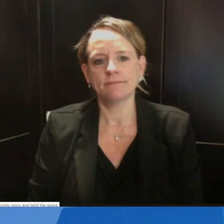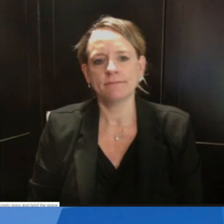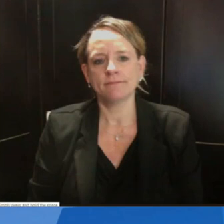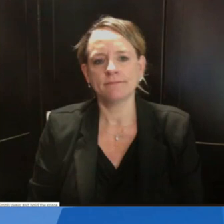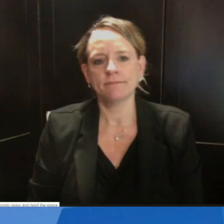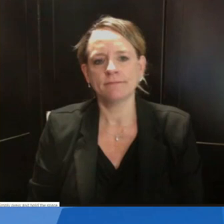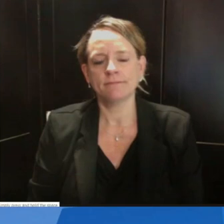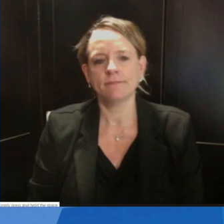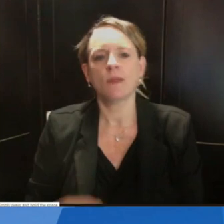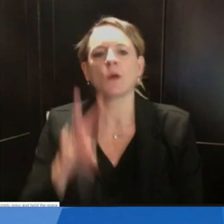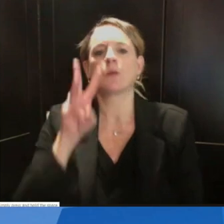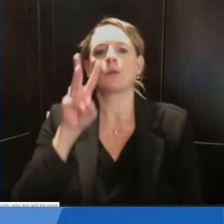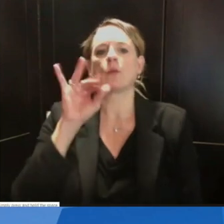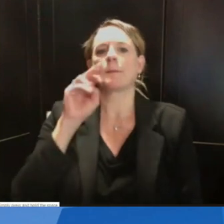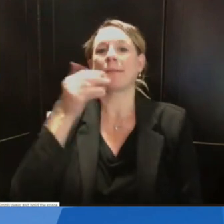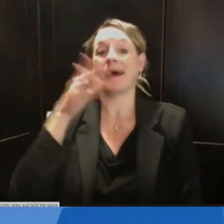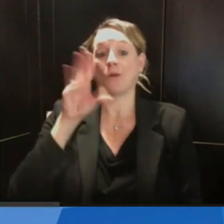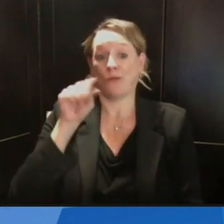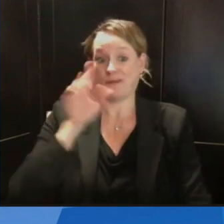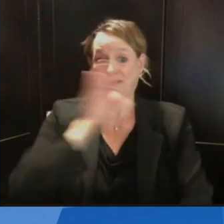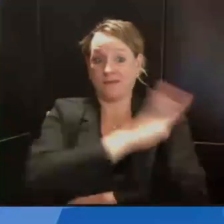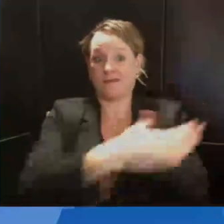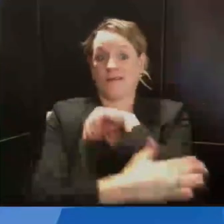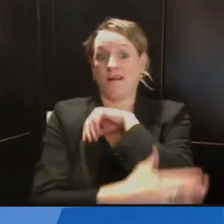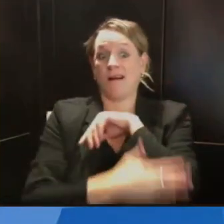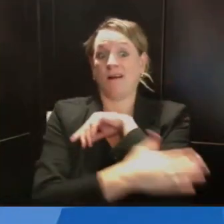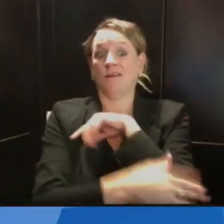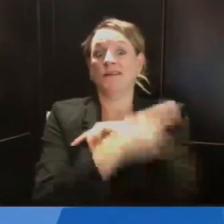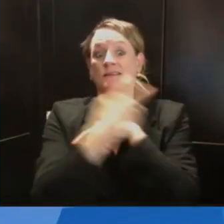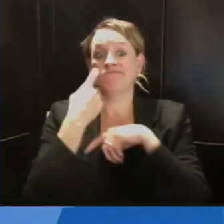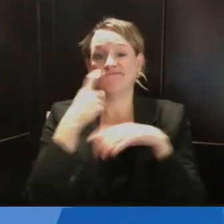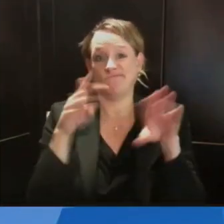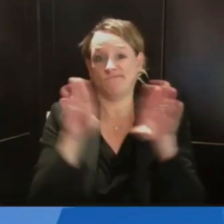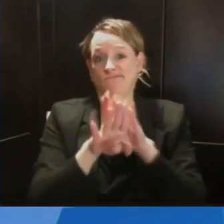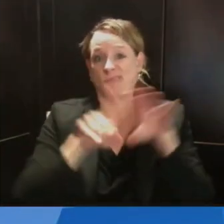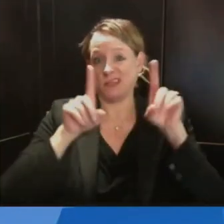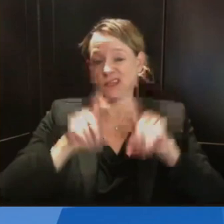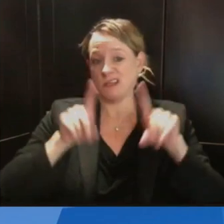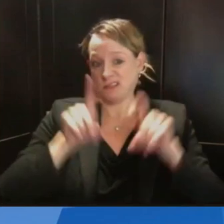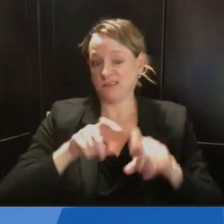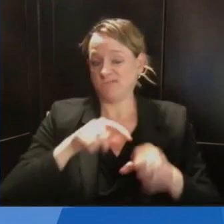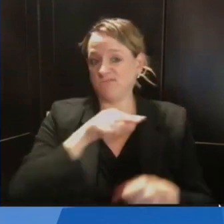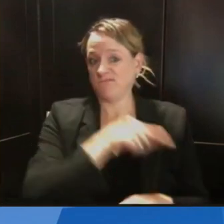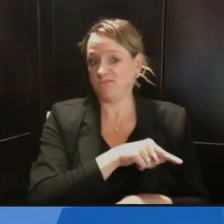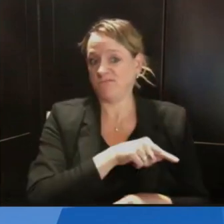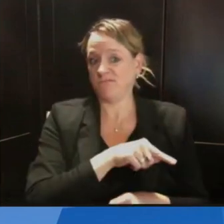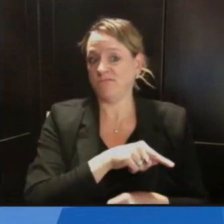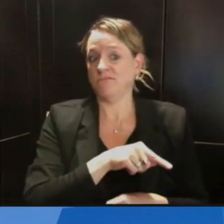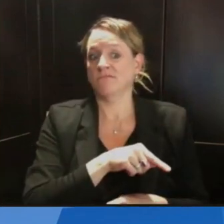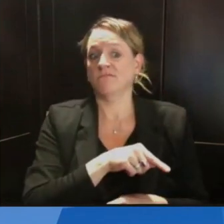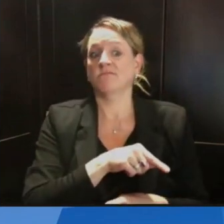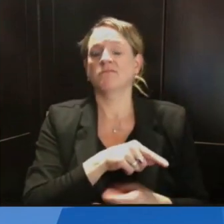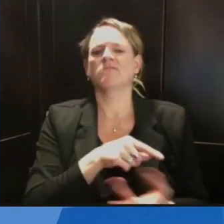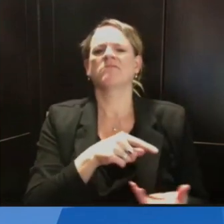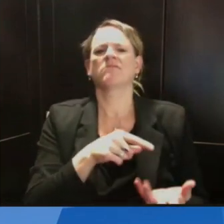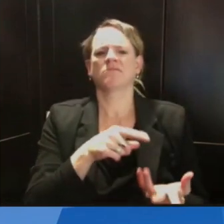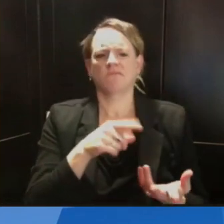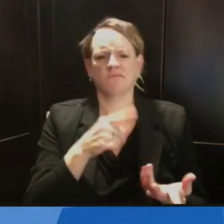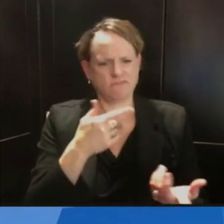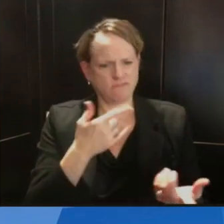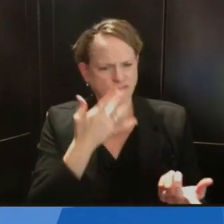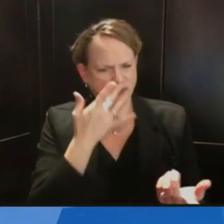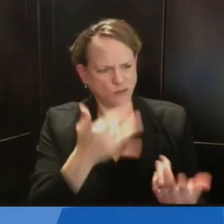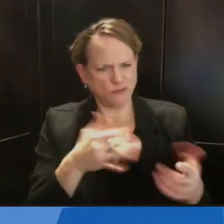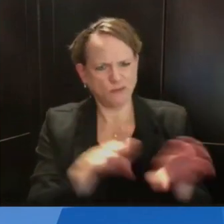had to shut down their testing site early, their community testing site early yesterday. Just wondering what's being done to get more testing availability,